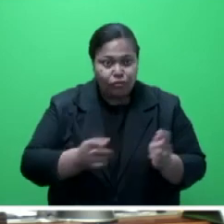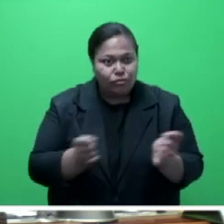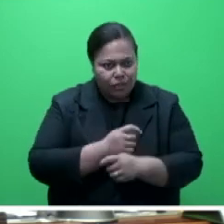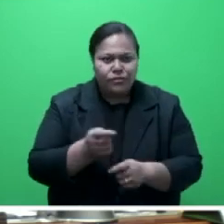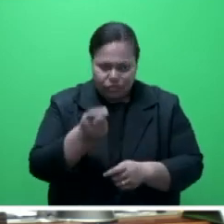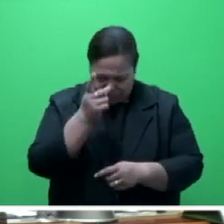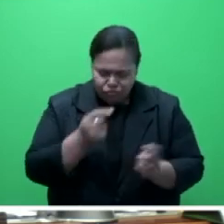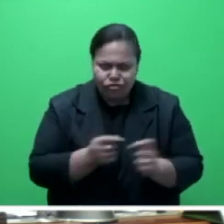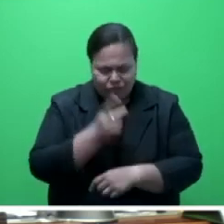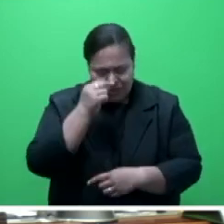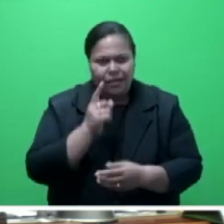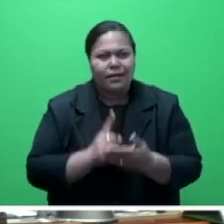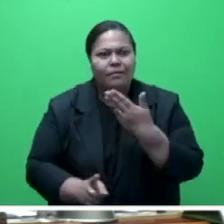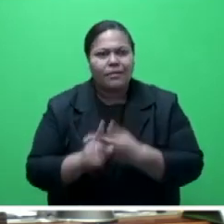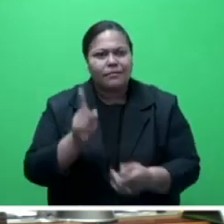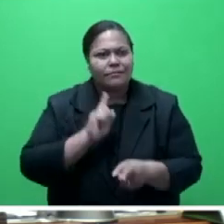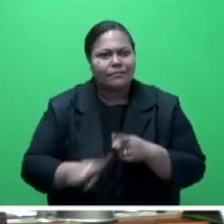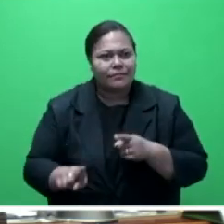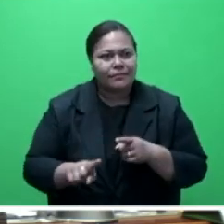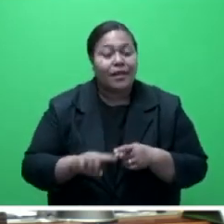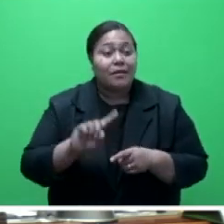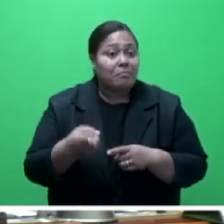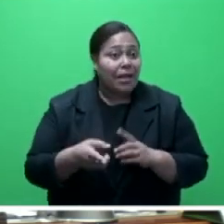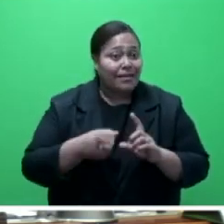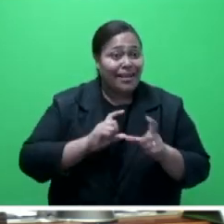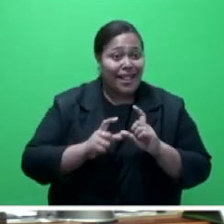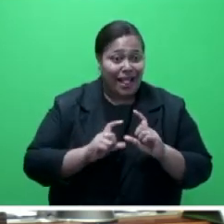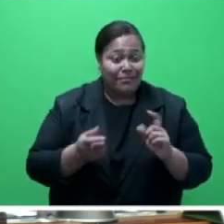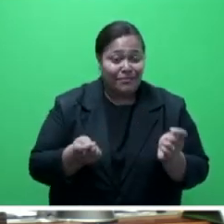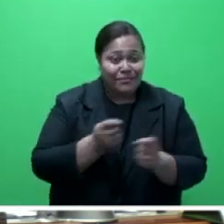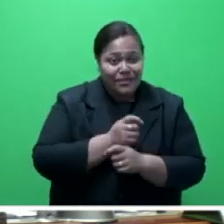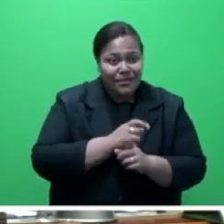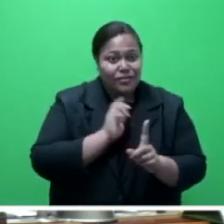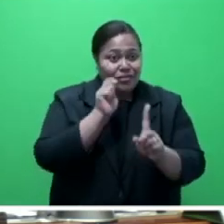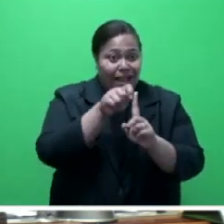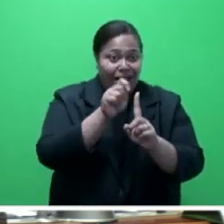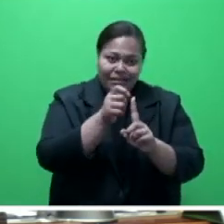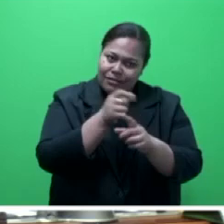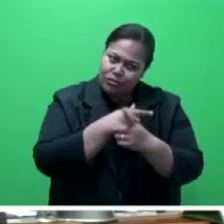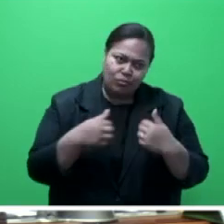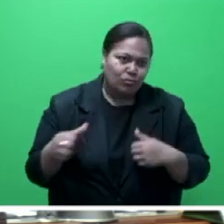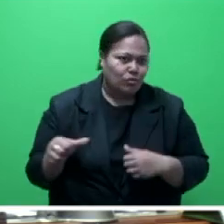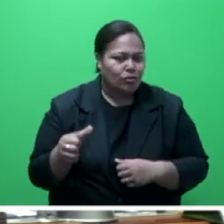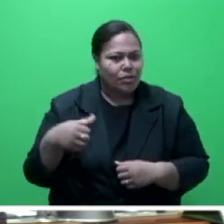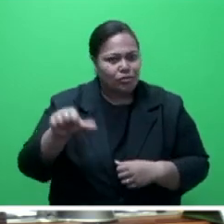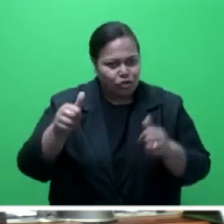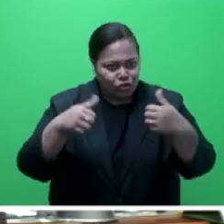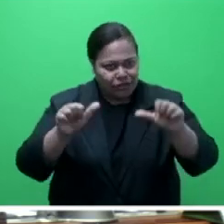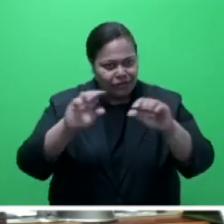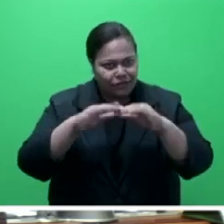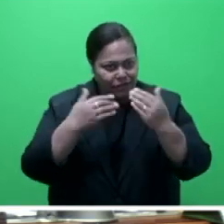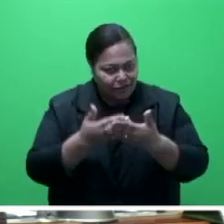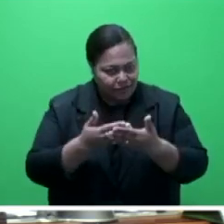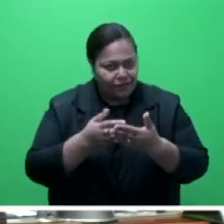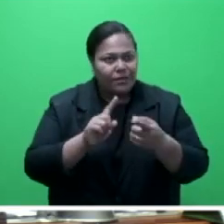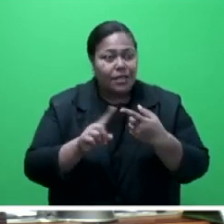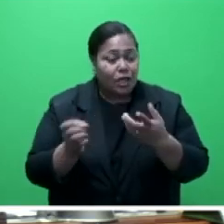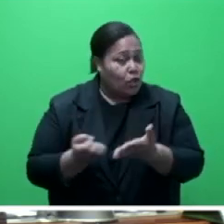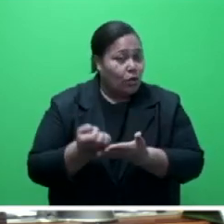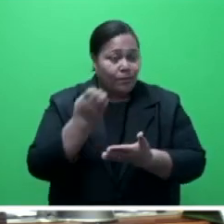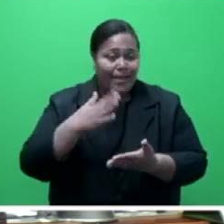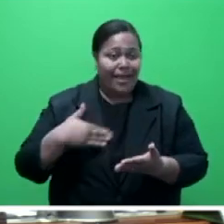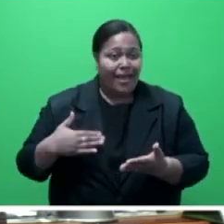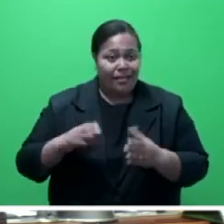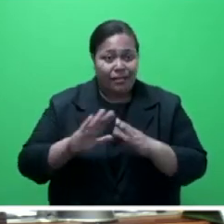demonstrates that decades of climate change targets could have been achieved, biodiversity crisis averted, and a resilient economy, health communities,